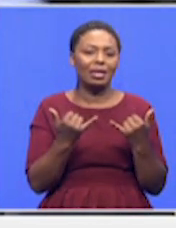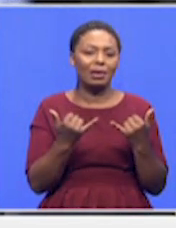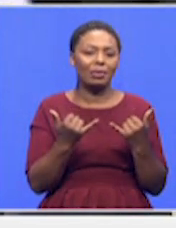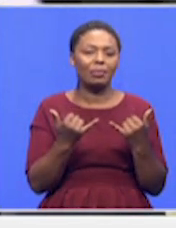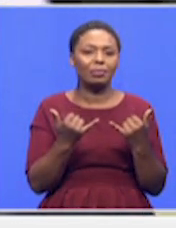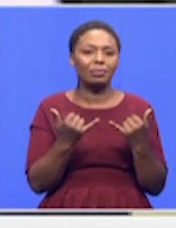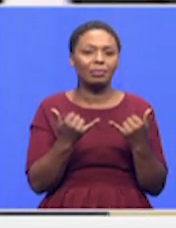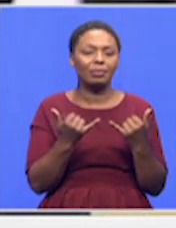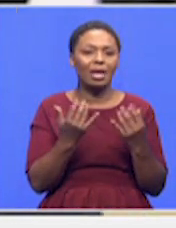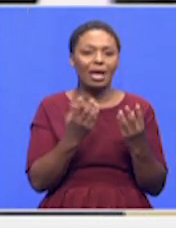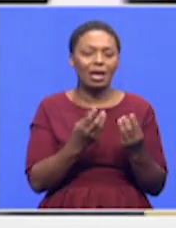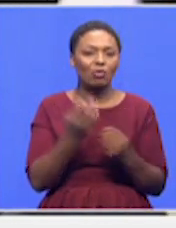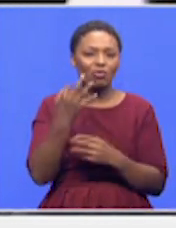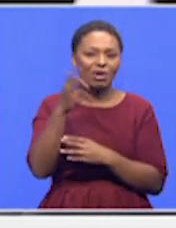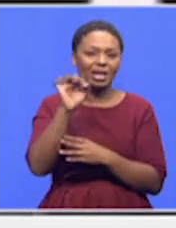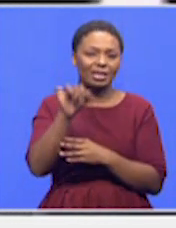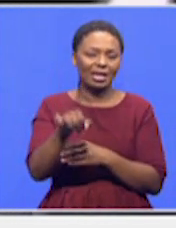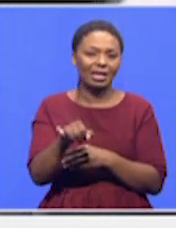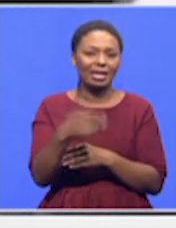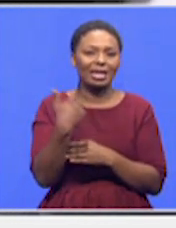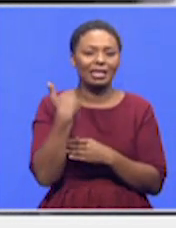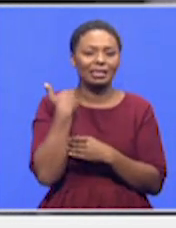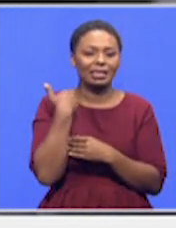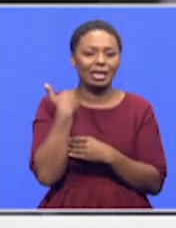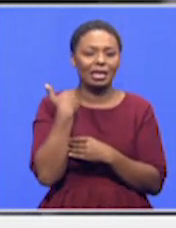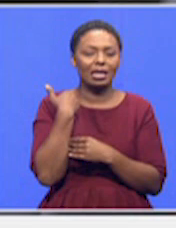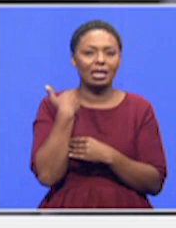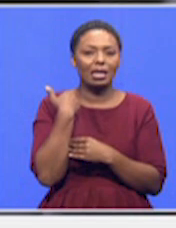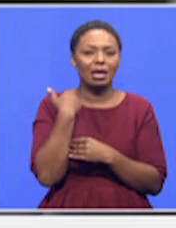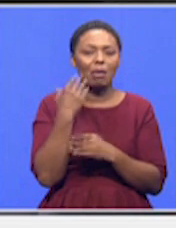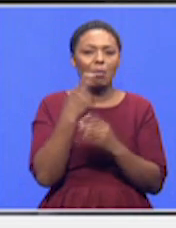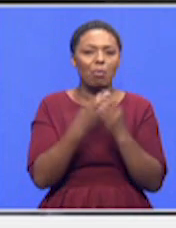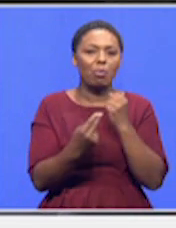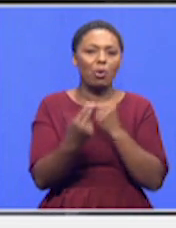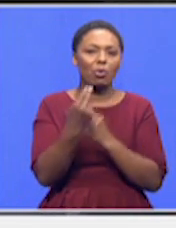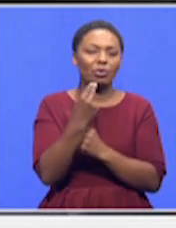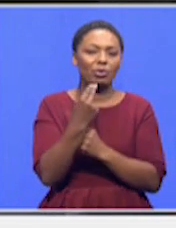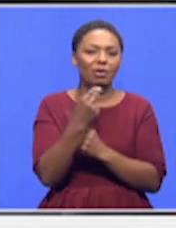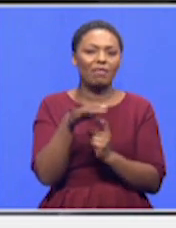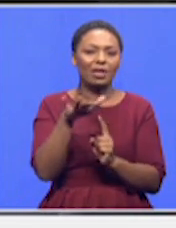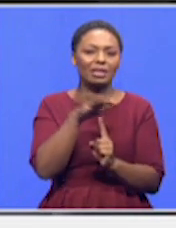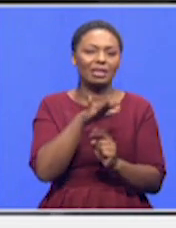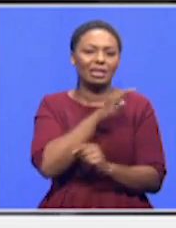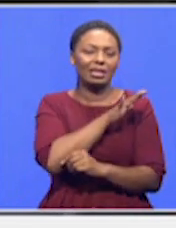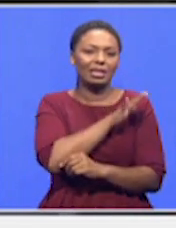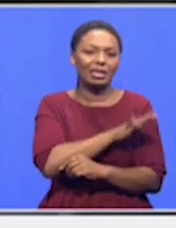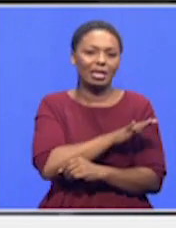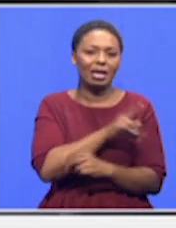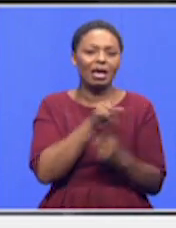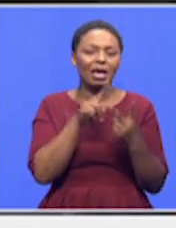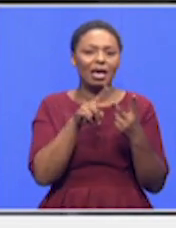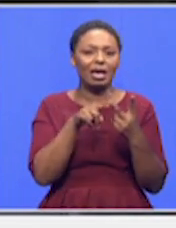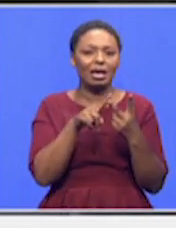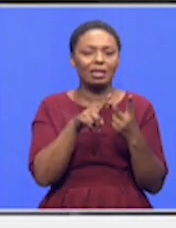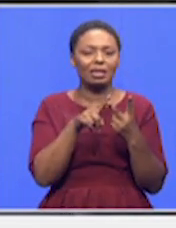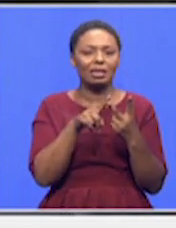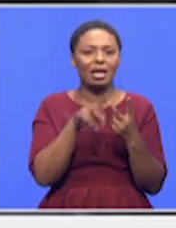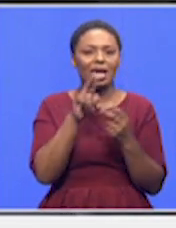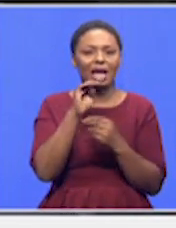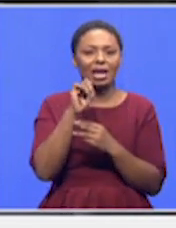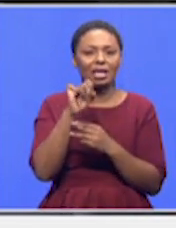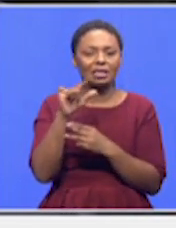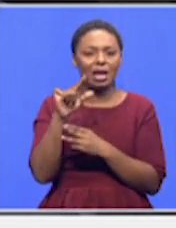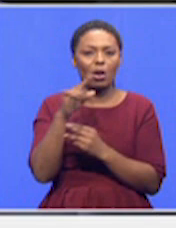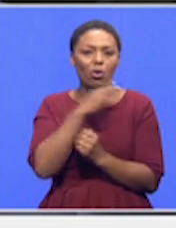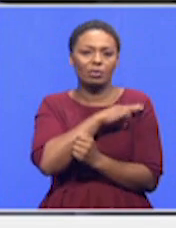you're right. Yesterday, we also visited both facilities, the clinic and the energy hospital. I must say